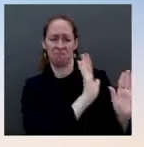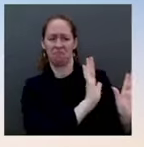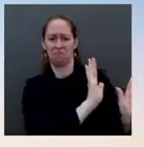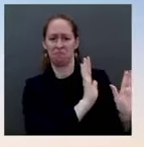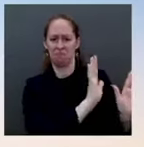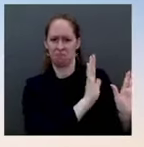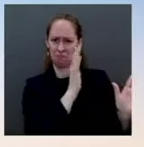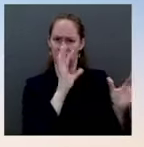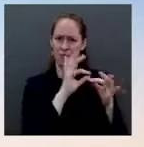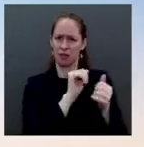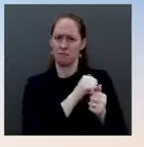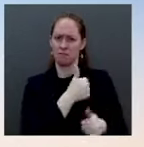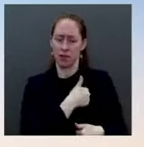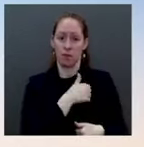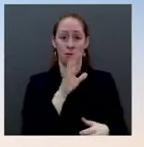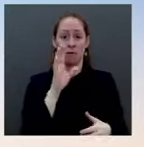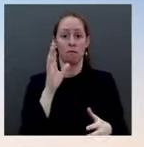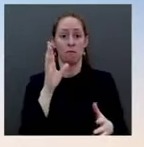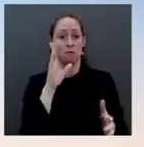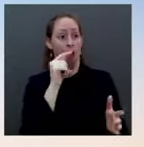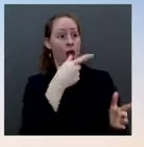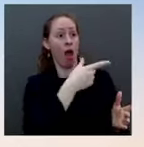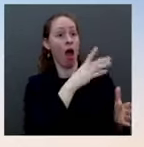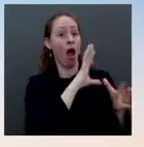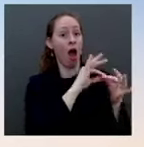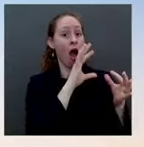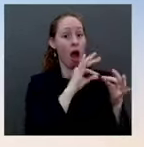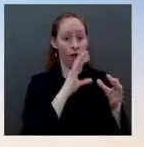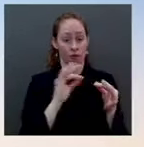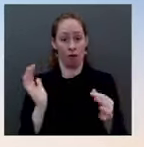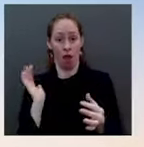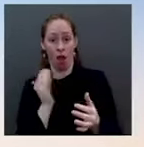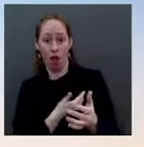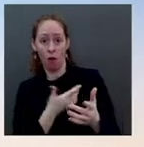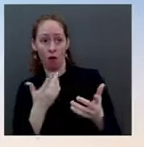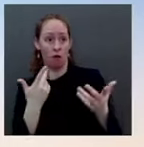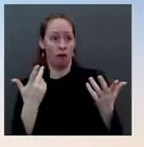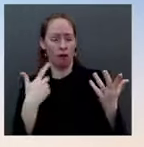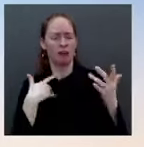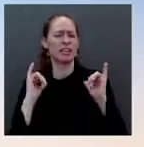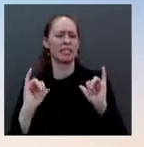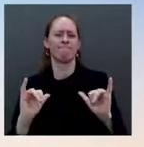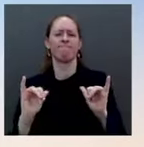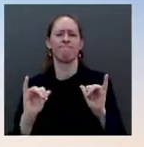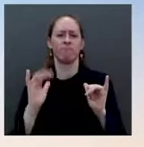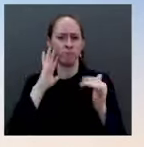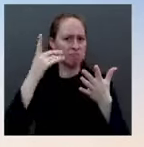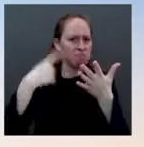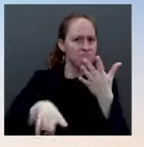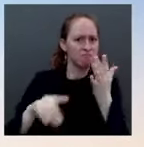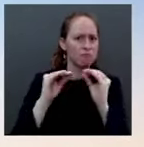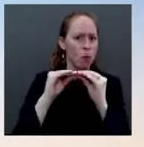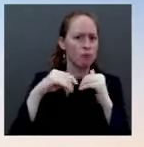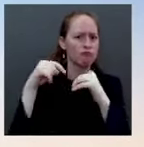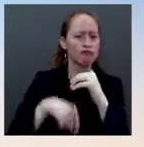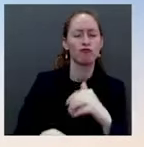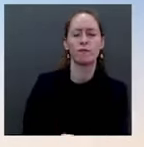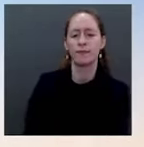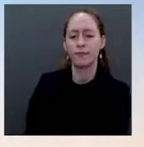...on the virus. Is it still the President's goal to defeat the virus? He had said that's what he wanted to do, to defeat it. Or